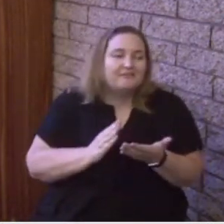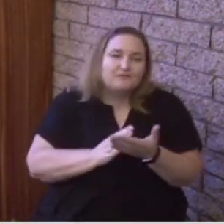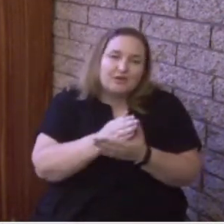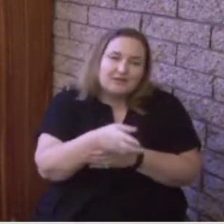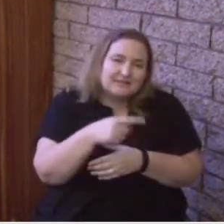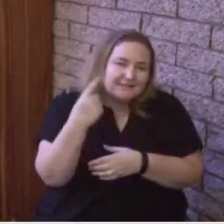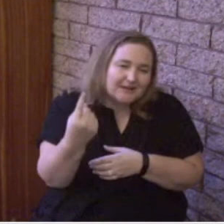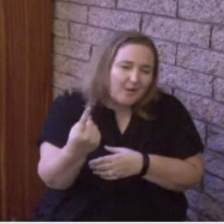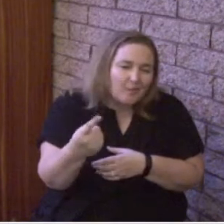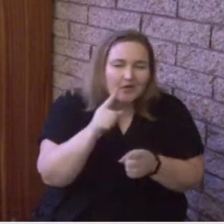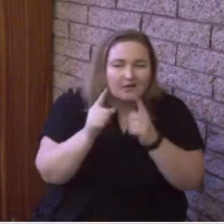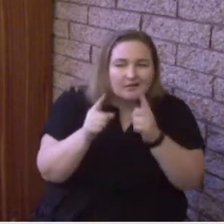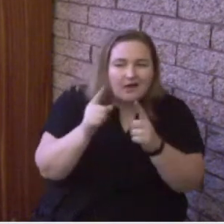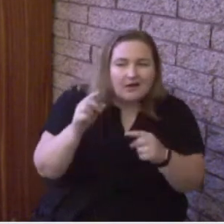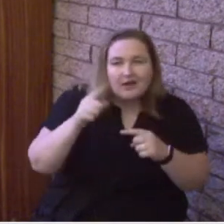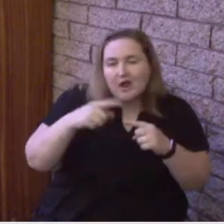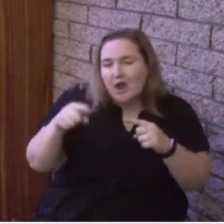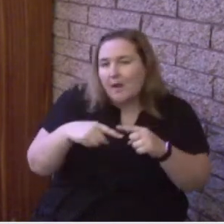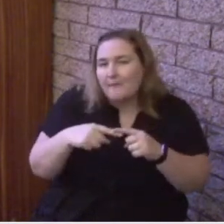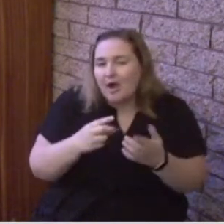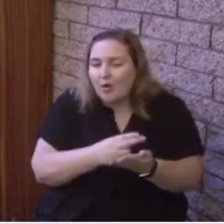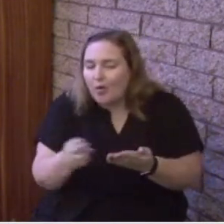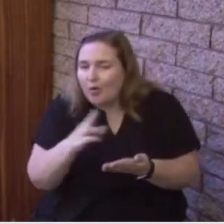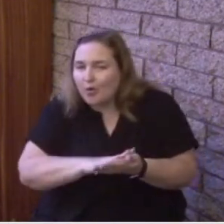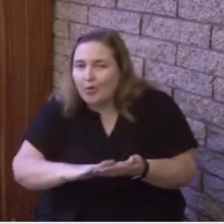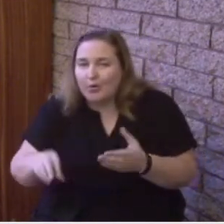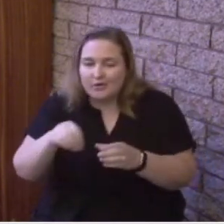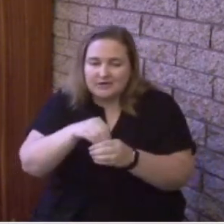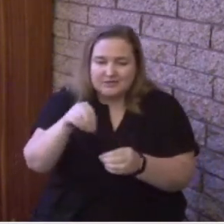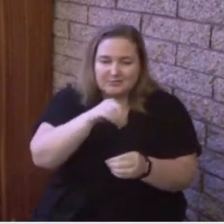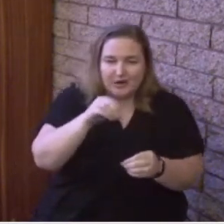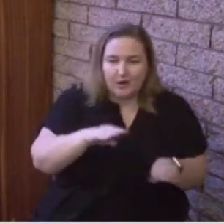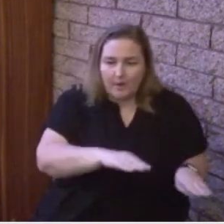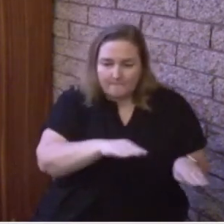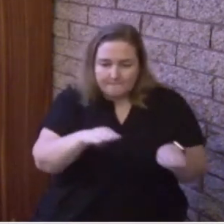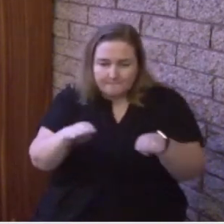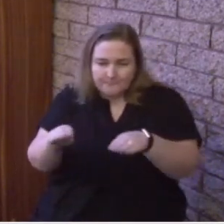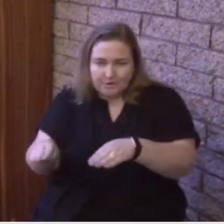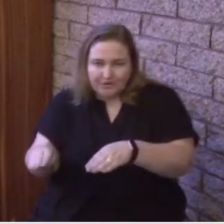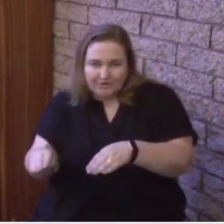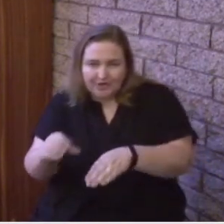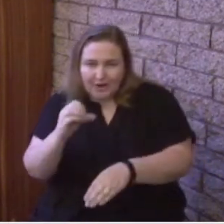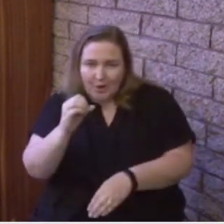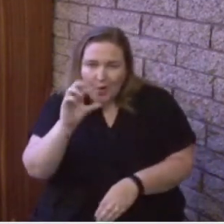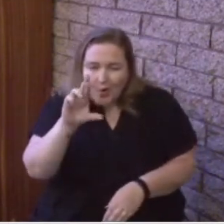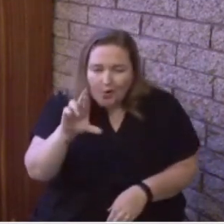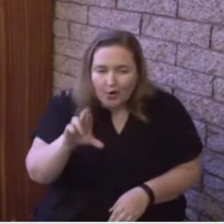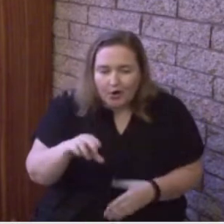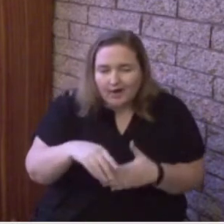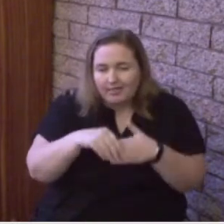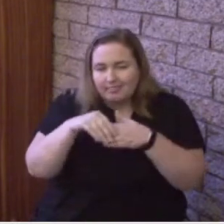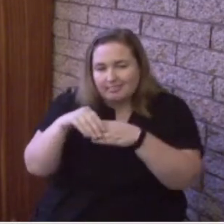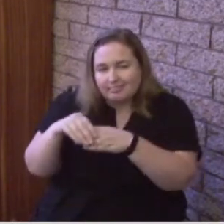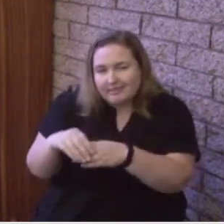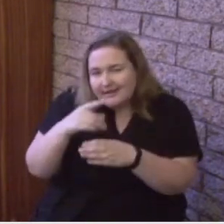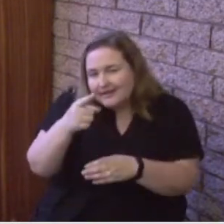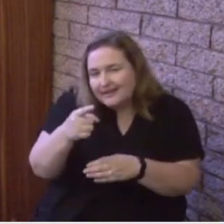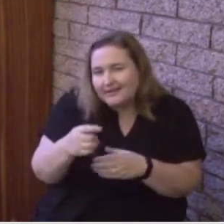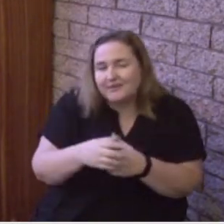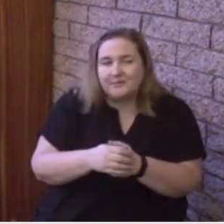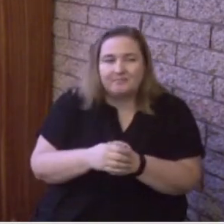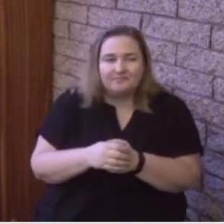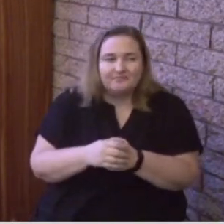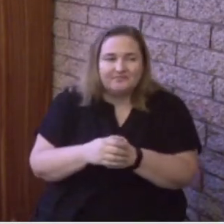let's be honest. There's a lot of times, there's times that our first instinct is to go, wait a minute,